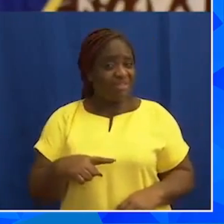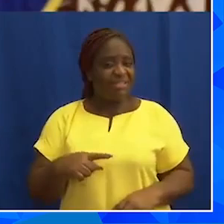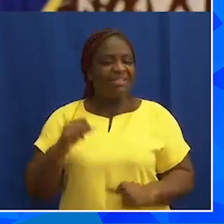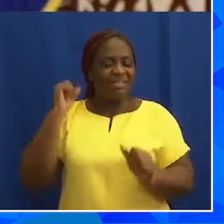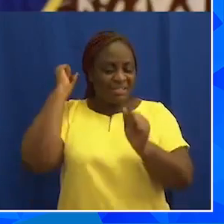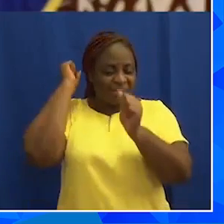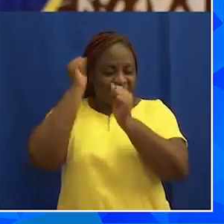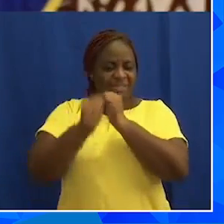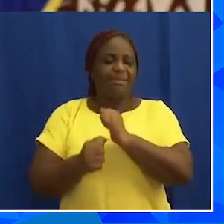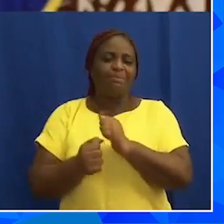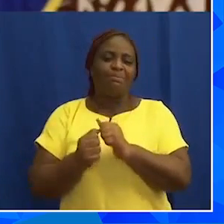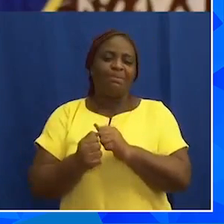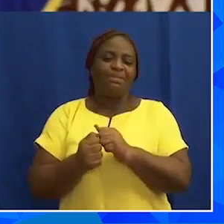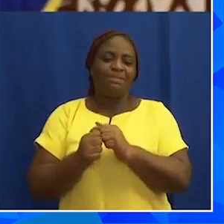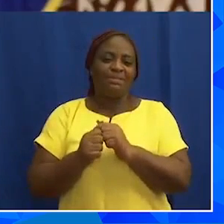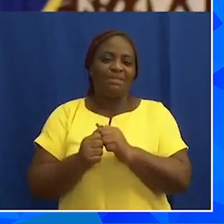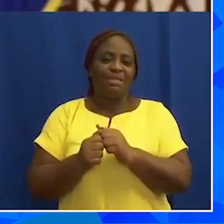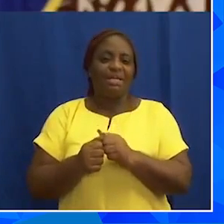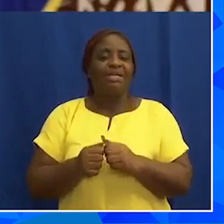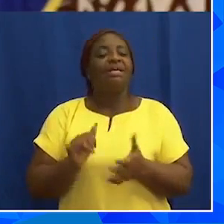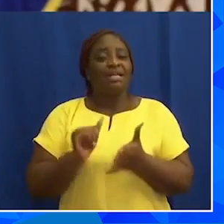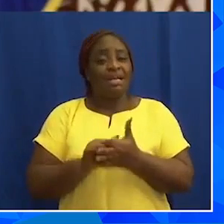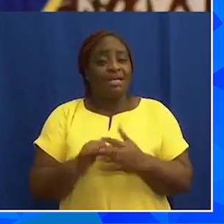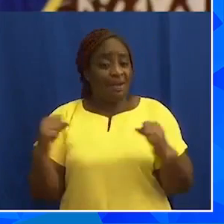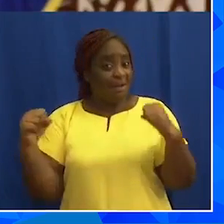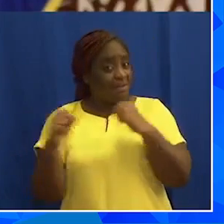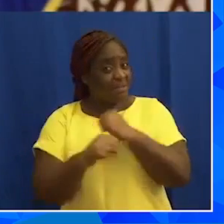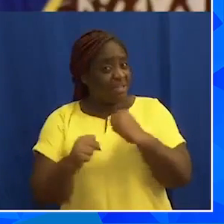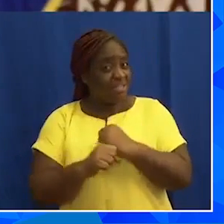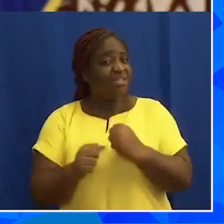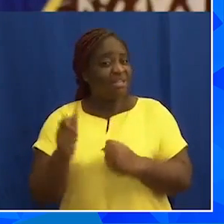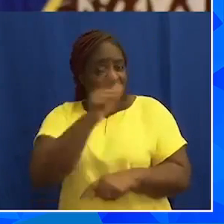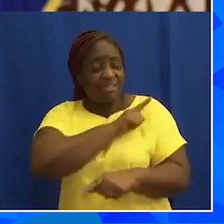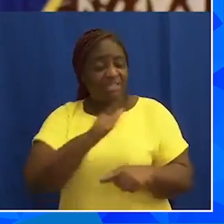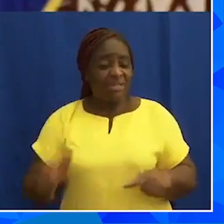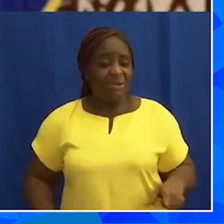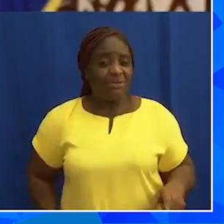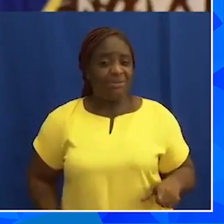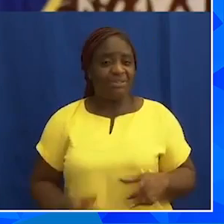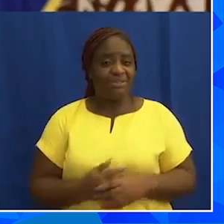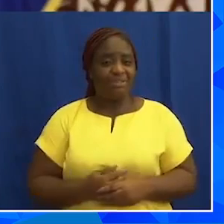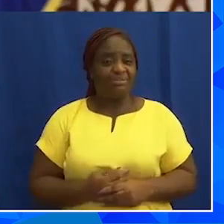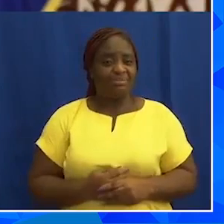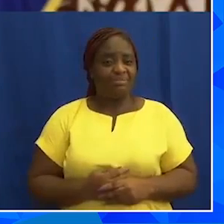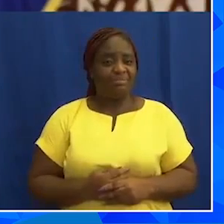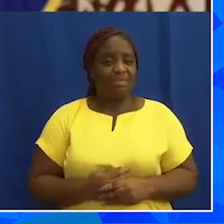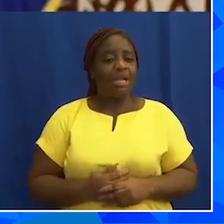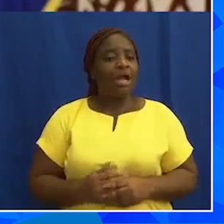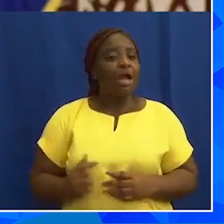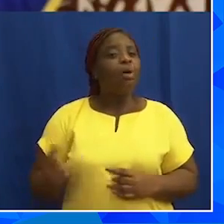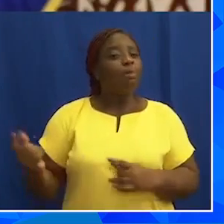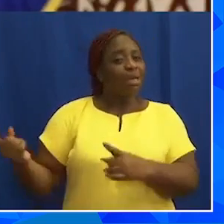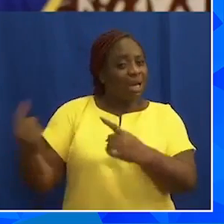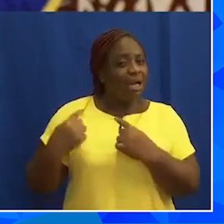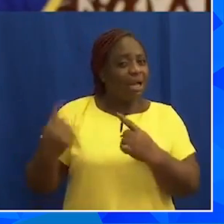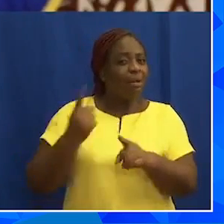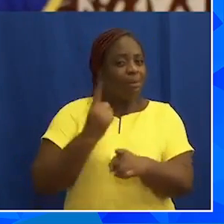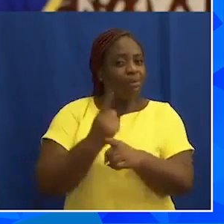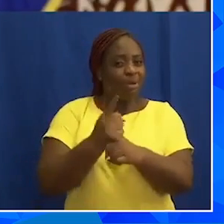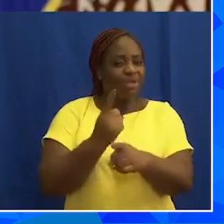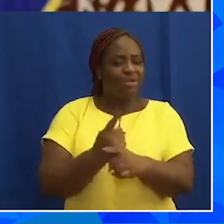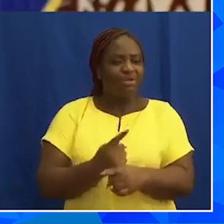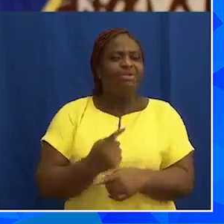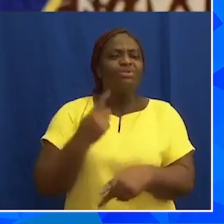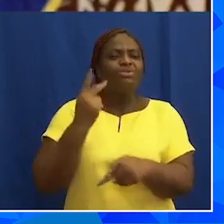shall pass, as the battle is the Lord's. I'll be coming regularly